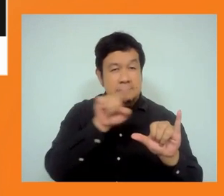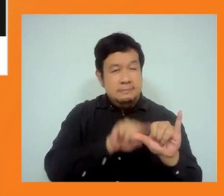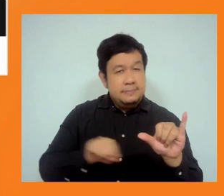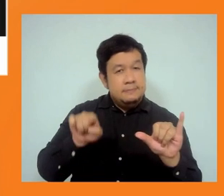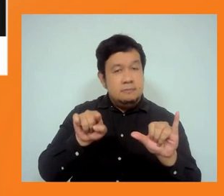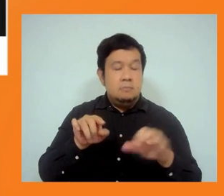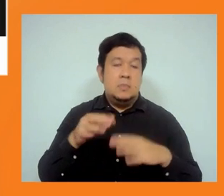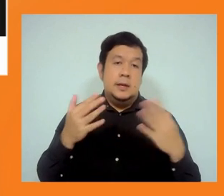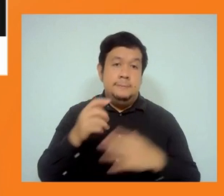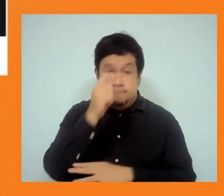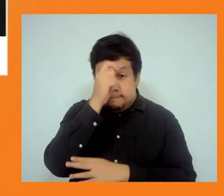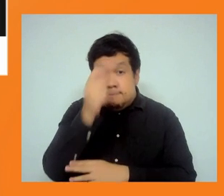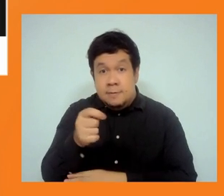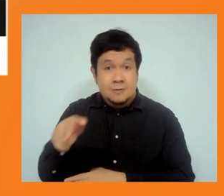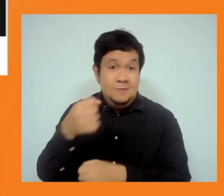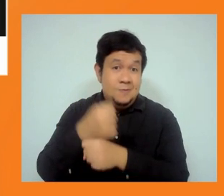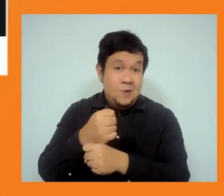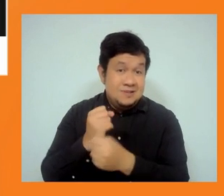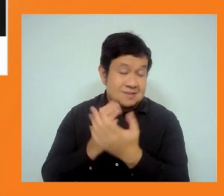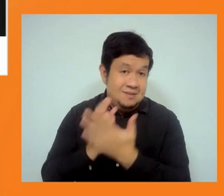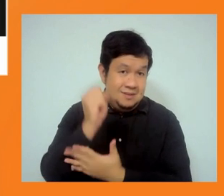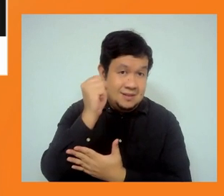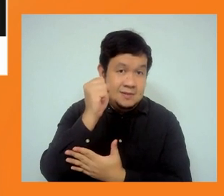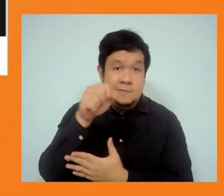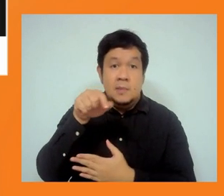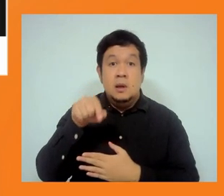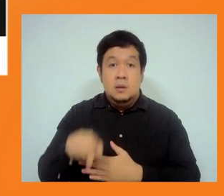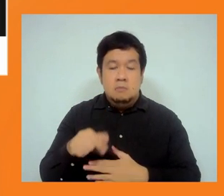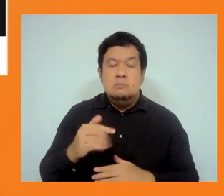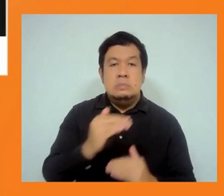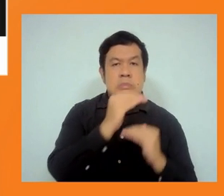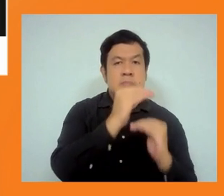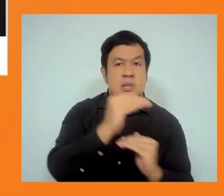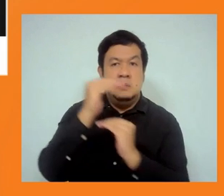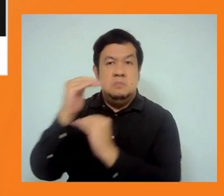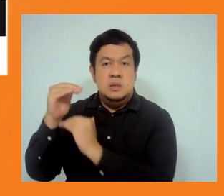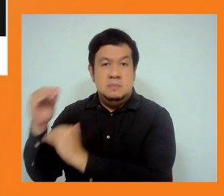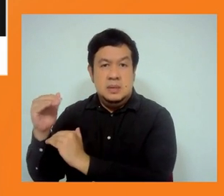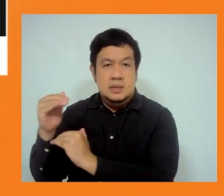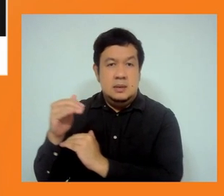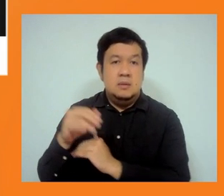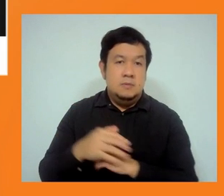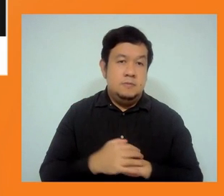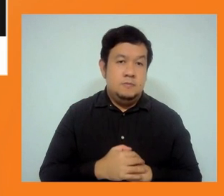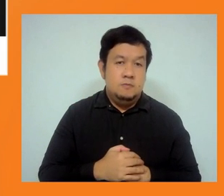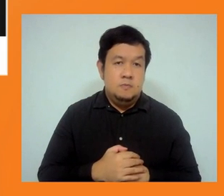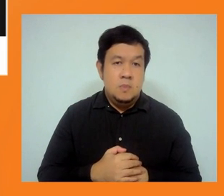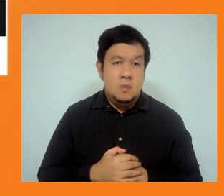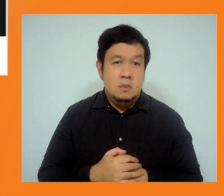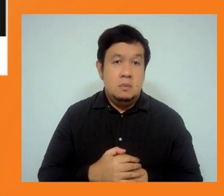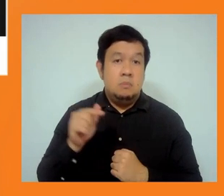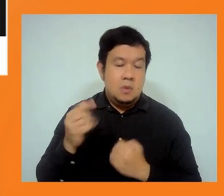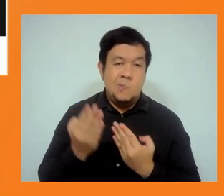reporting on a limited number of ILO conventions. That's my problem with the ADB's